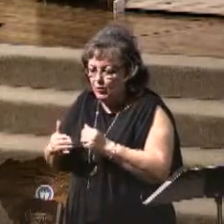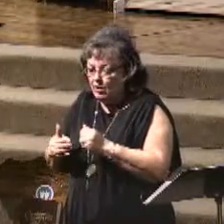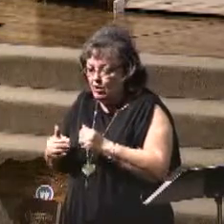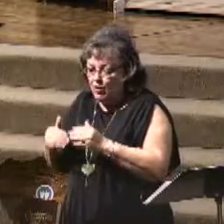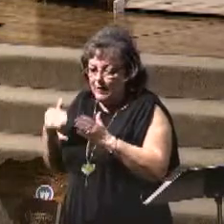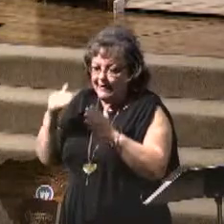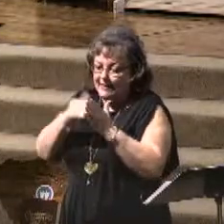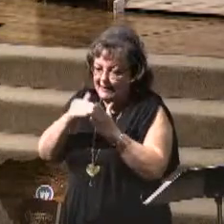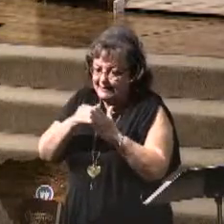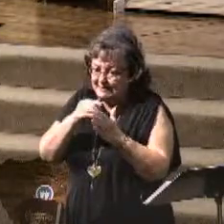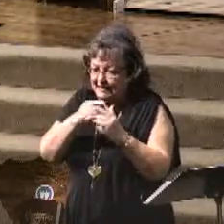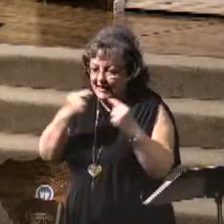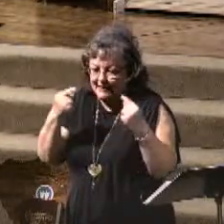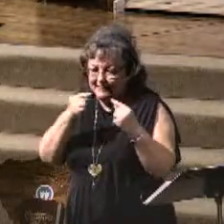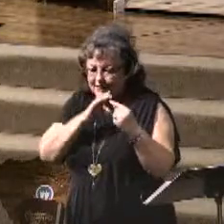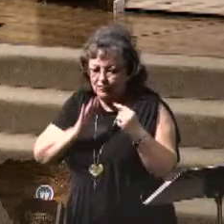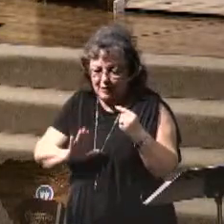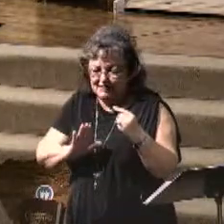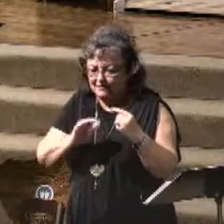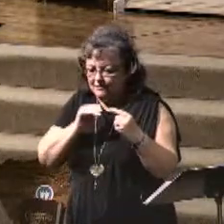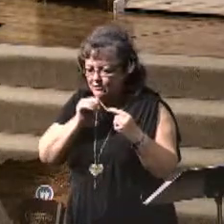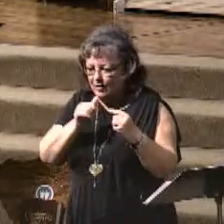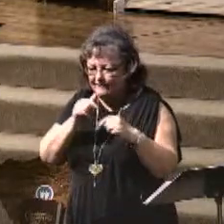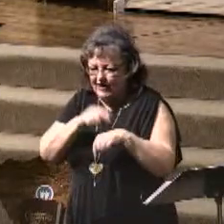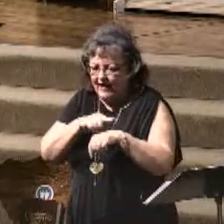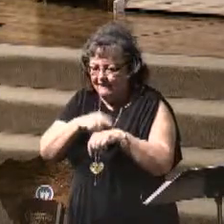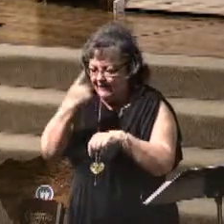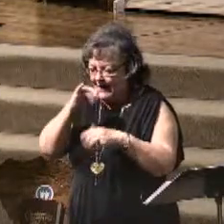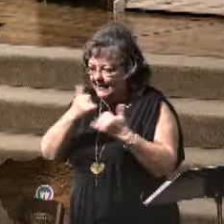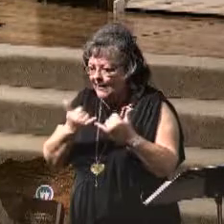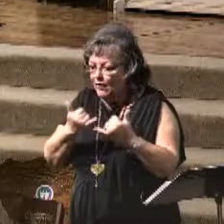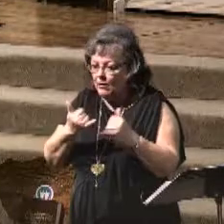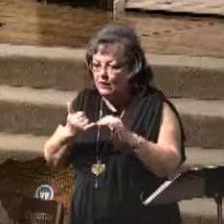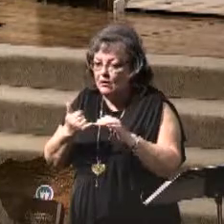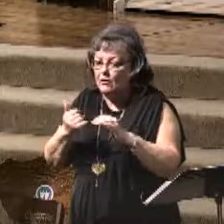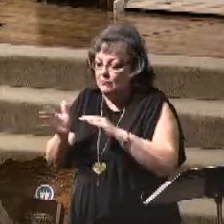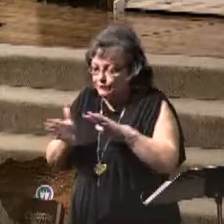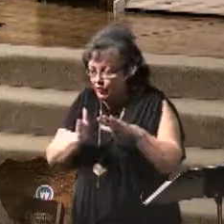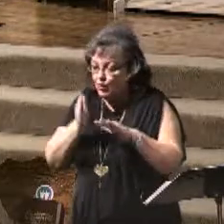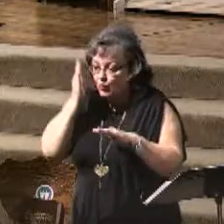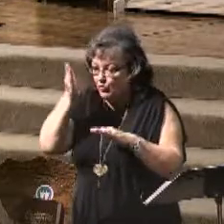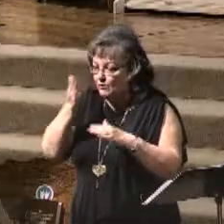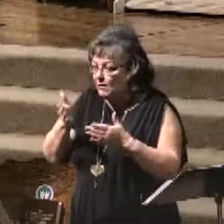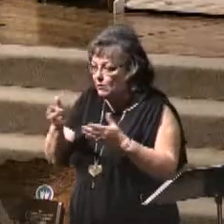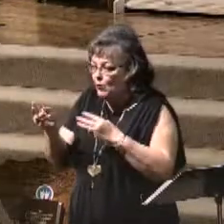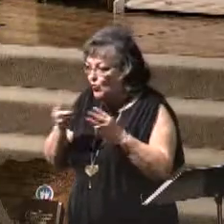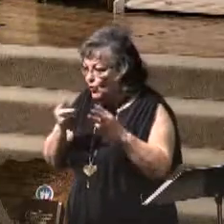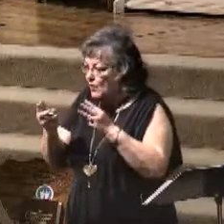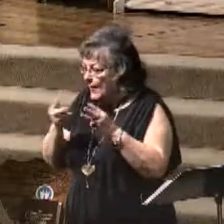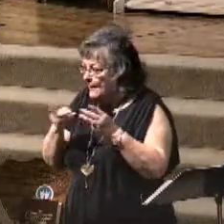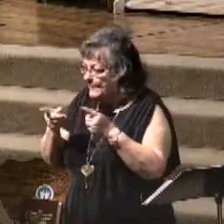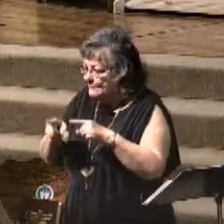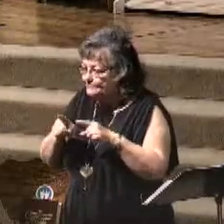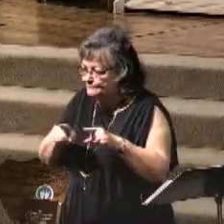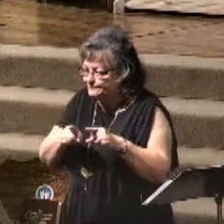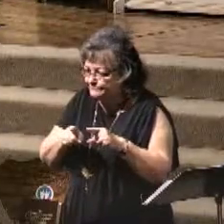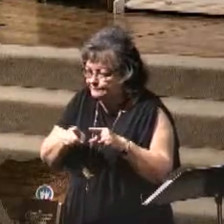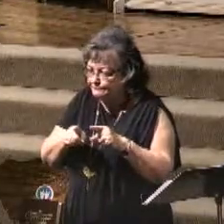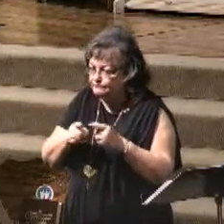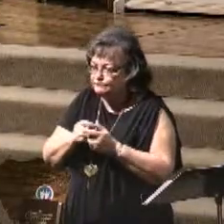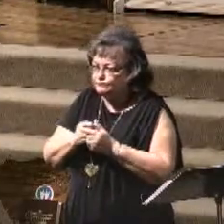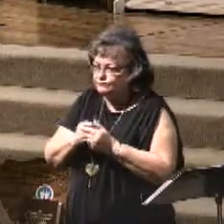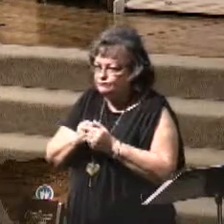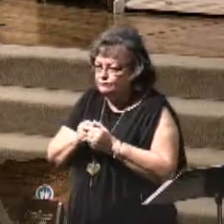we don't have time to get into all that. But that'll be war going on. In this time, there's going to be